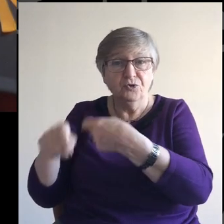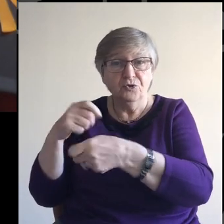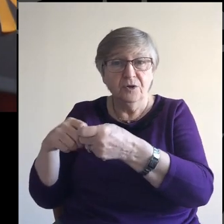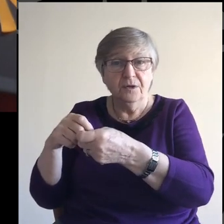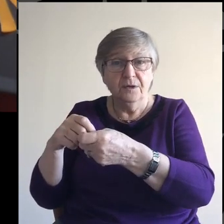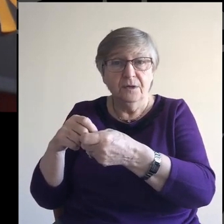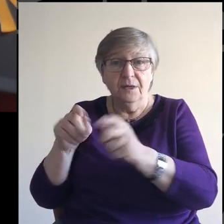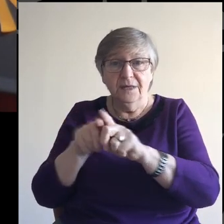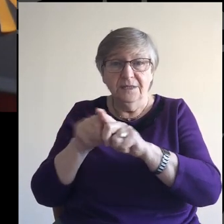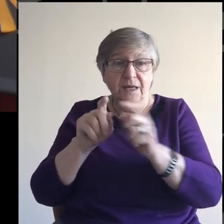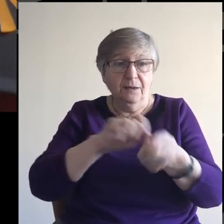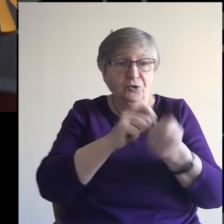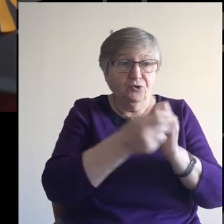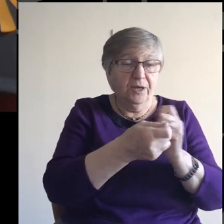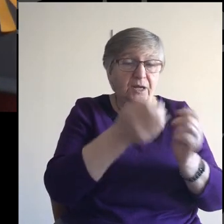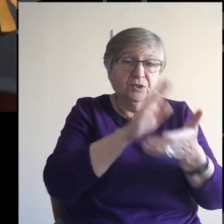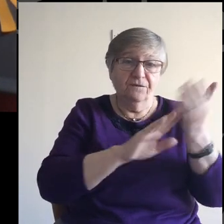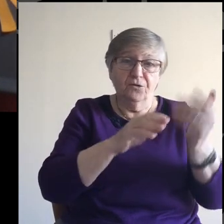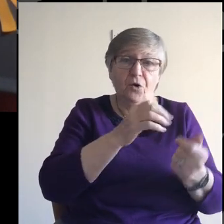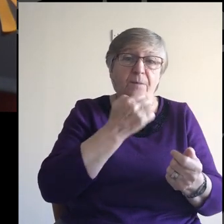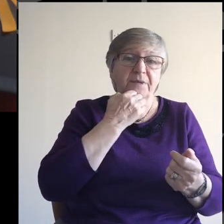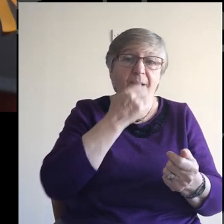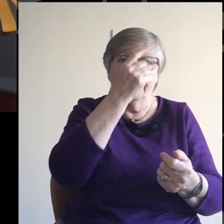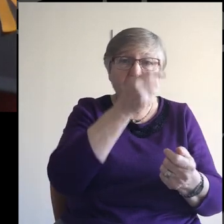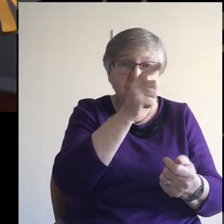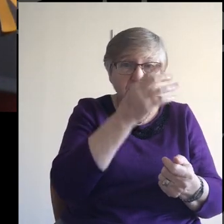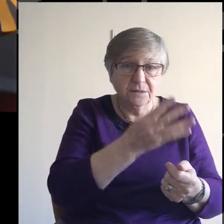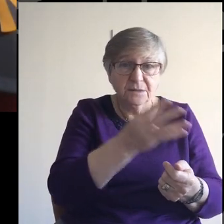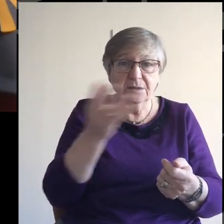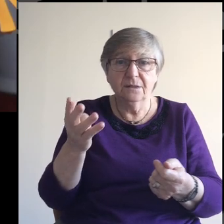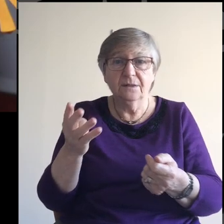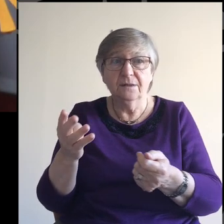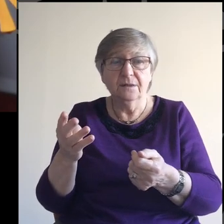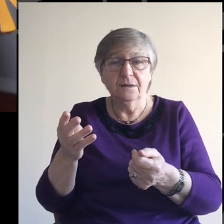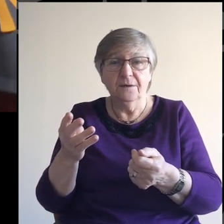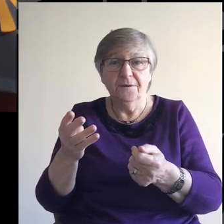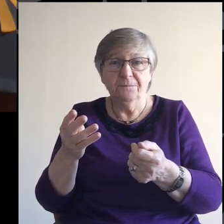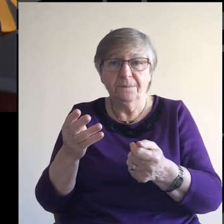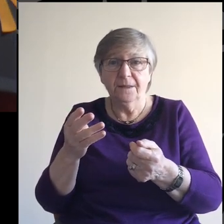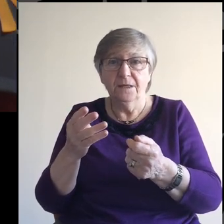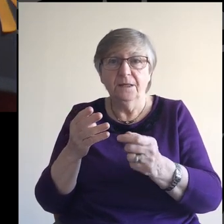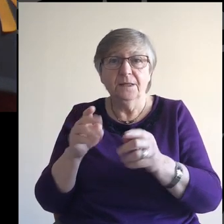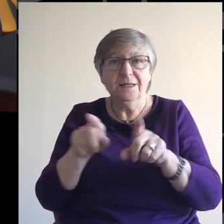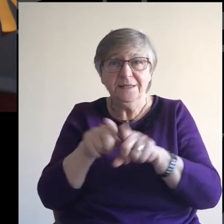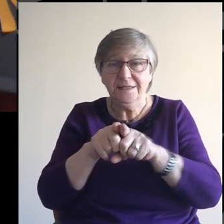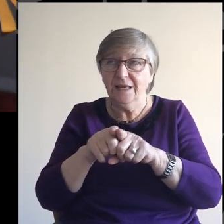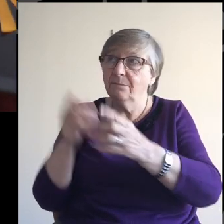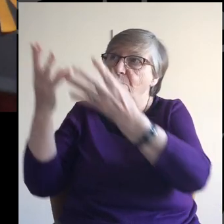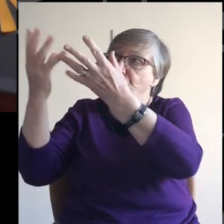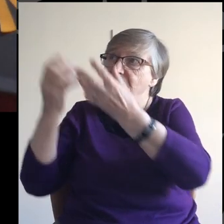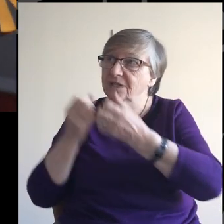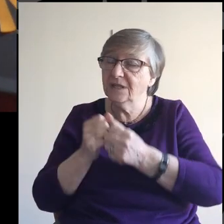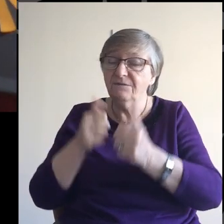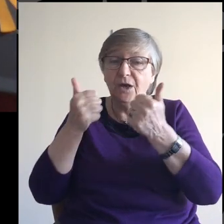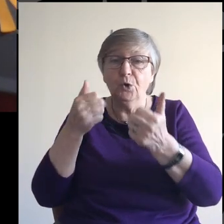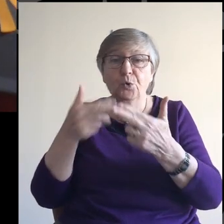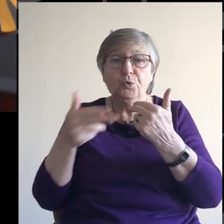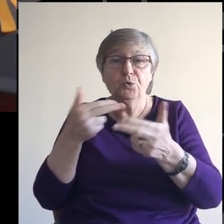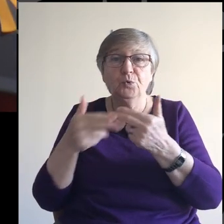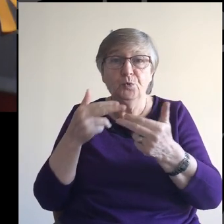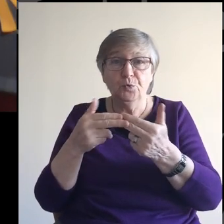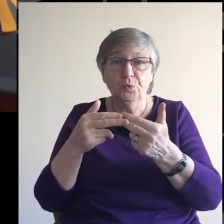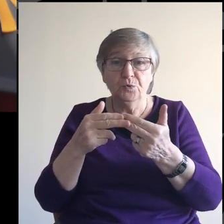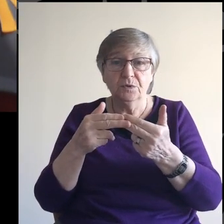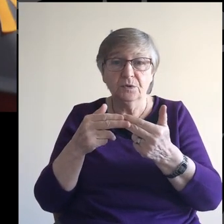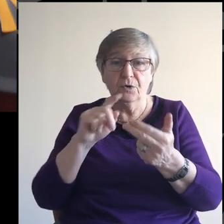as the conversion from fractions to decimals is no longer one thing, but now something else, so the receiving of the good news of the kingdom,